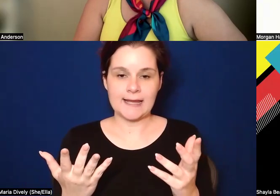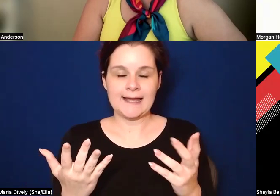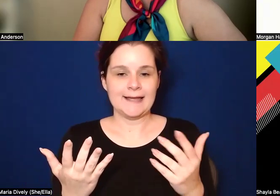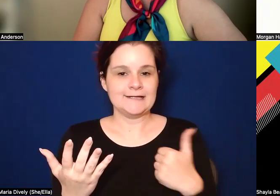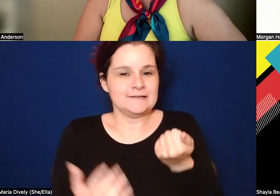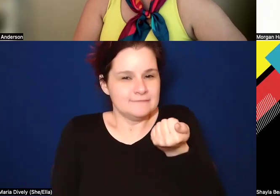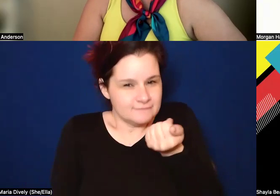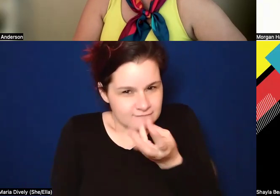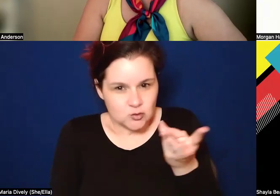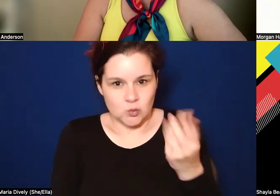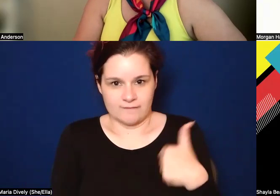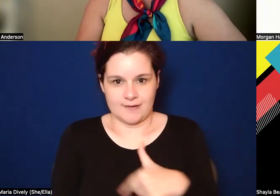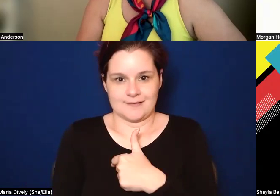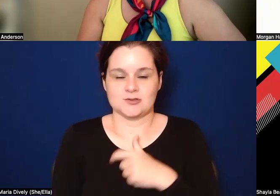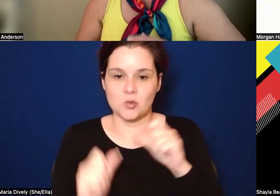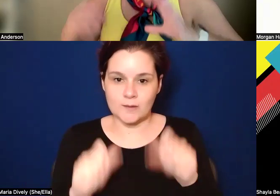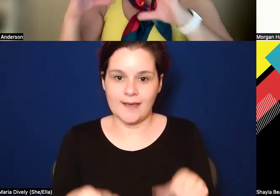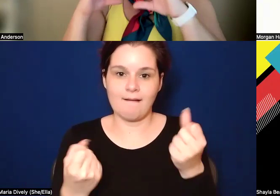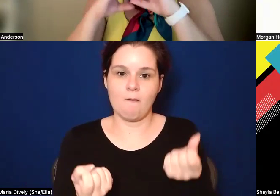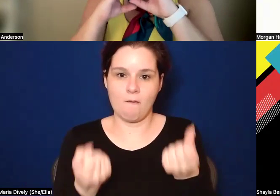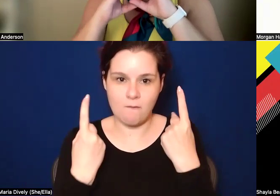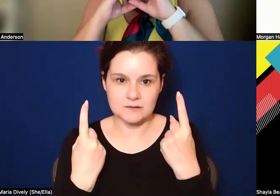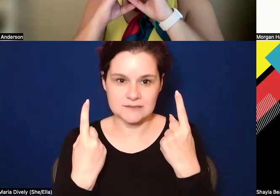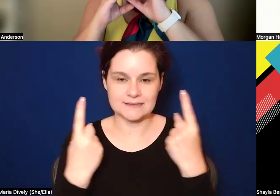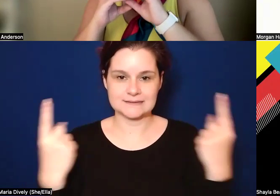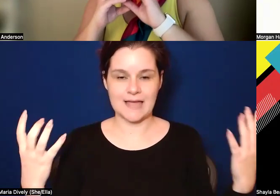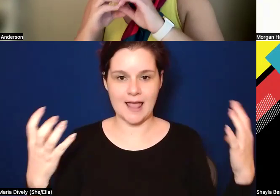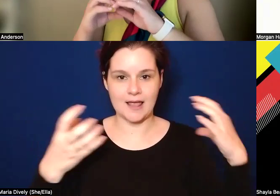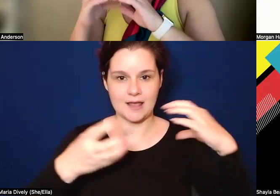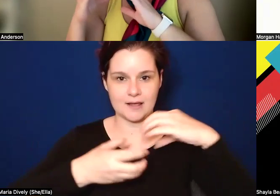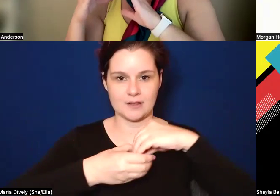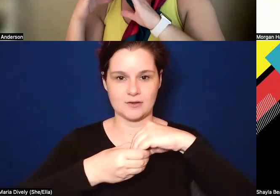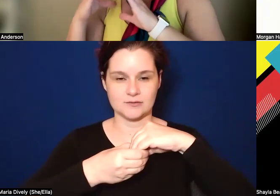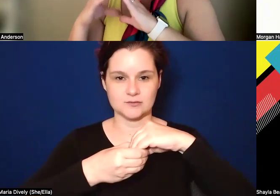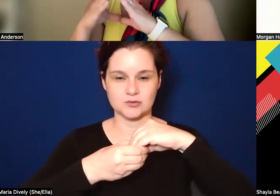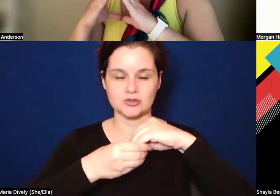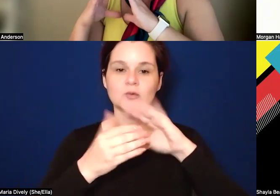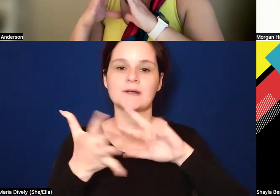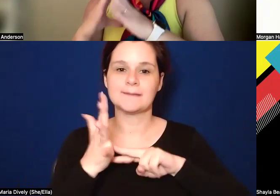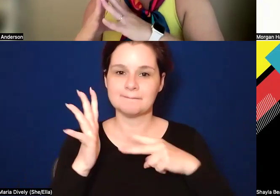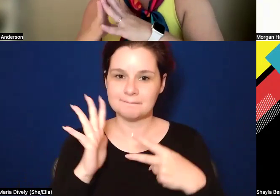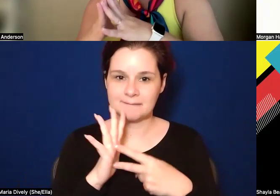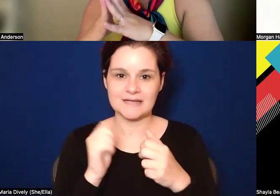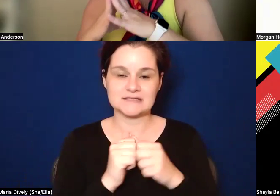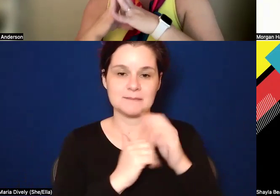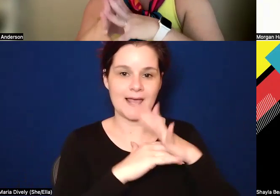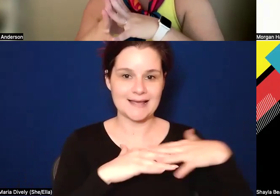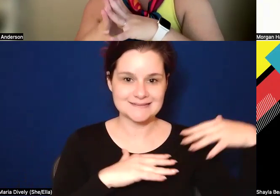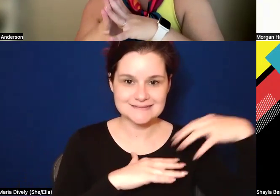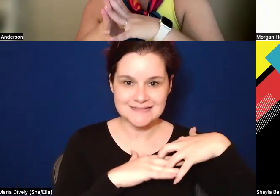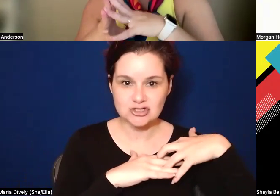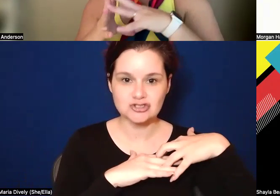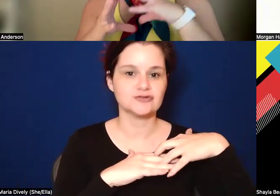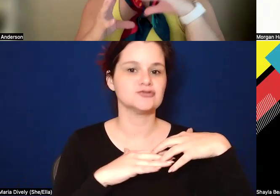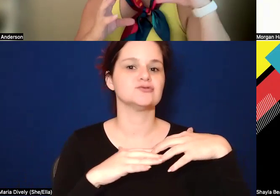few of us there are who can understand that intersection of what it means to be an indigenous, a native